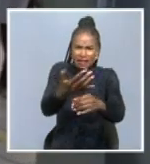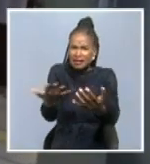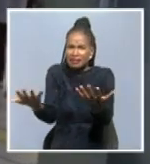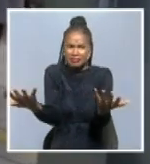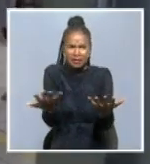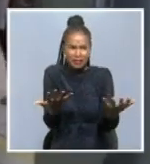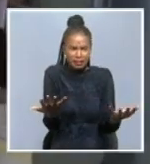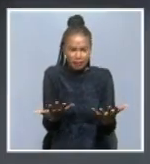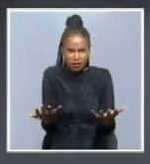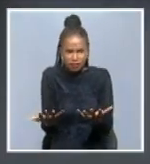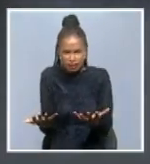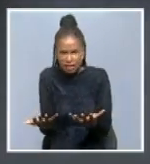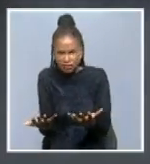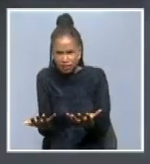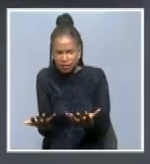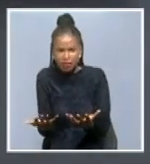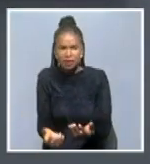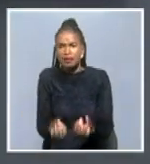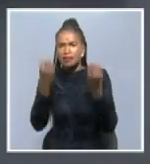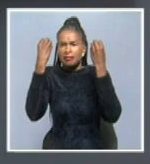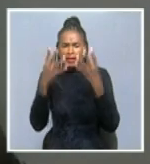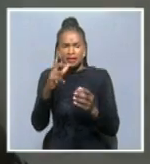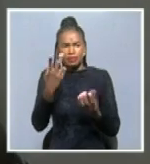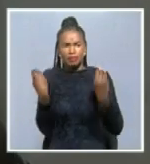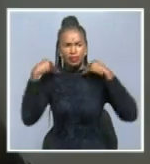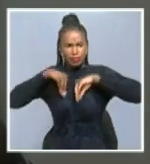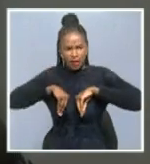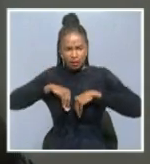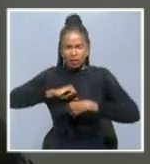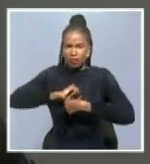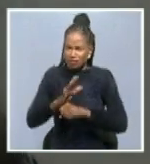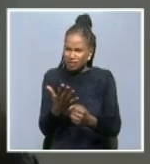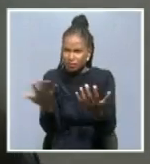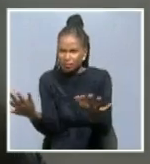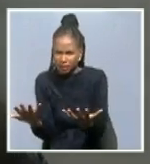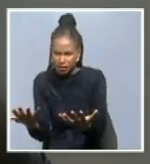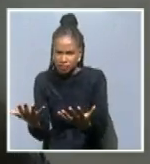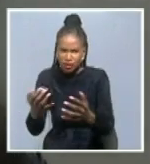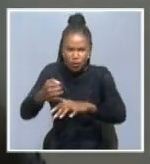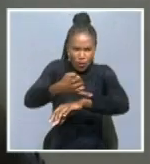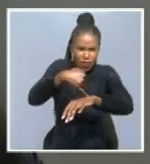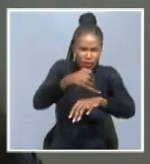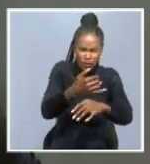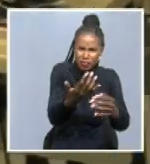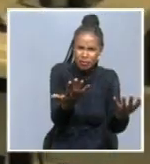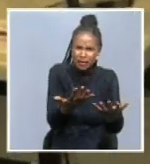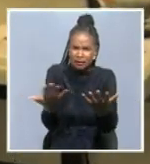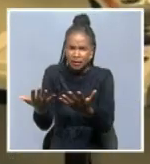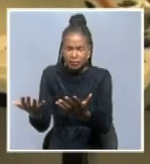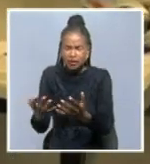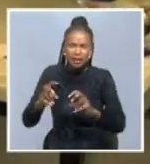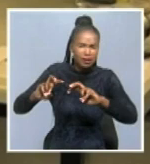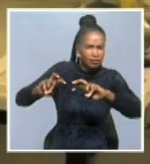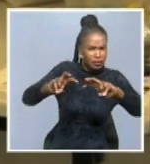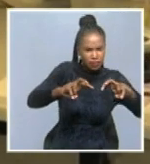prevalence of COVID-19 cases, basically to localize the